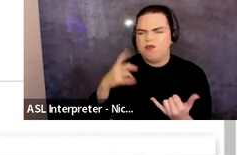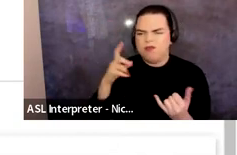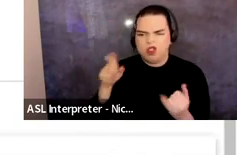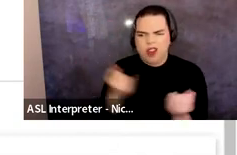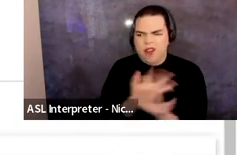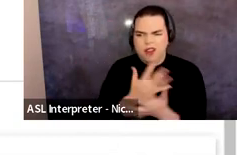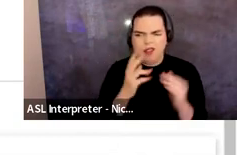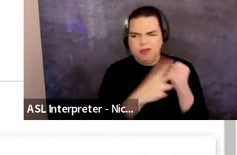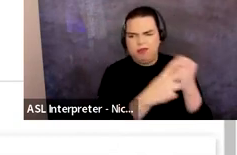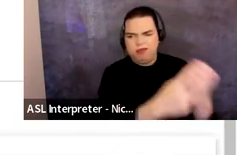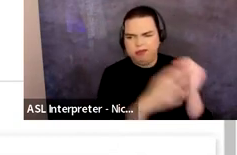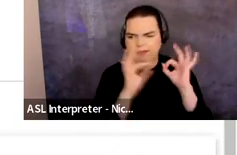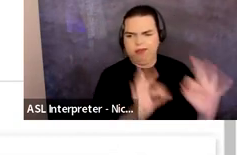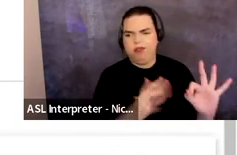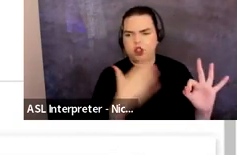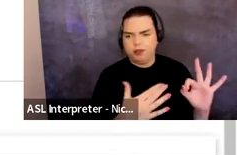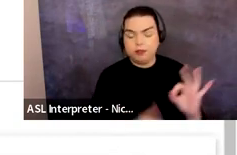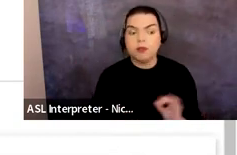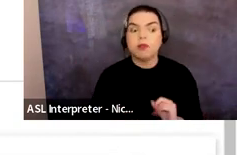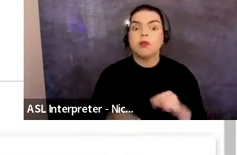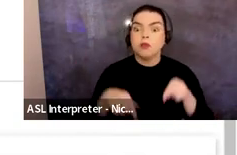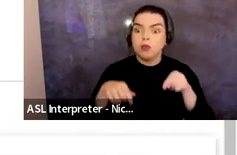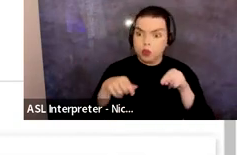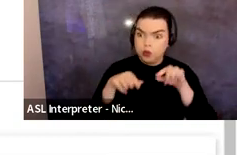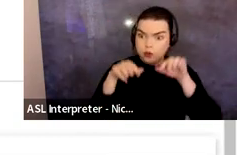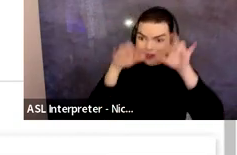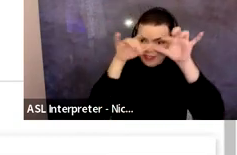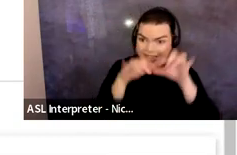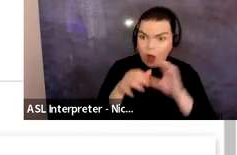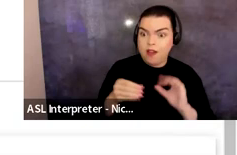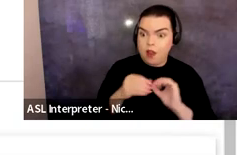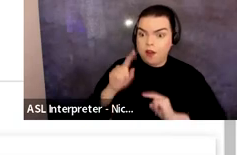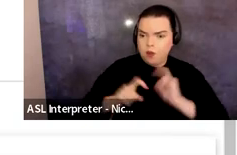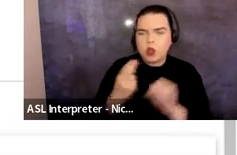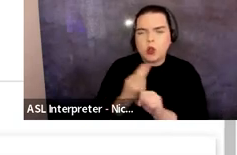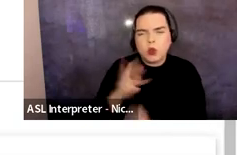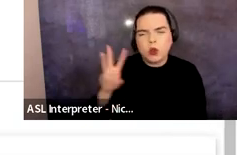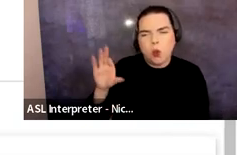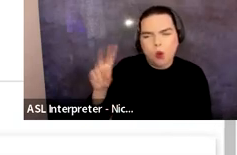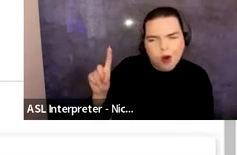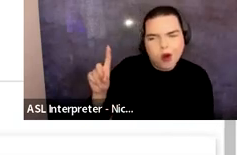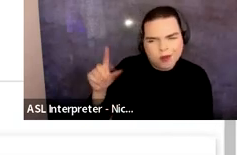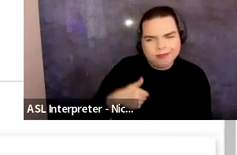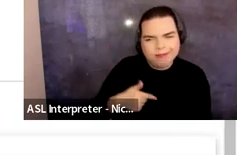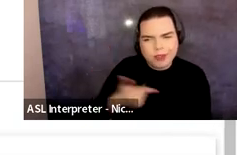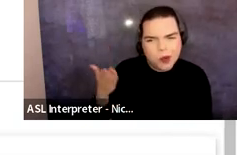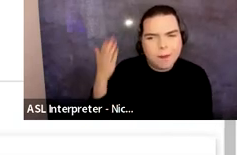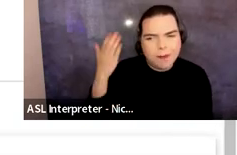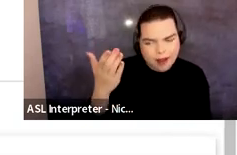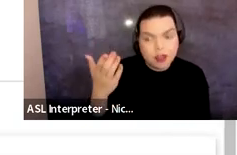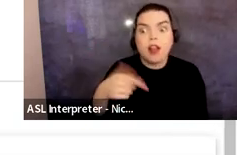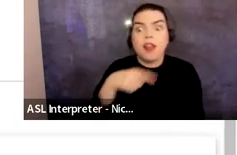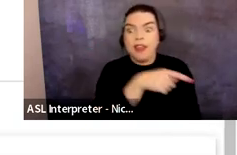As you're filling out the narrative questions we highly recommend working in a word processor as opposed to working directly in the